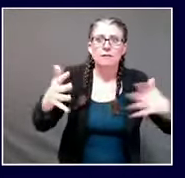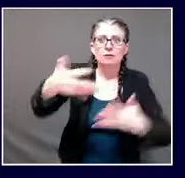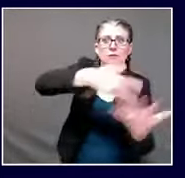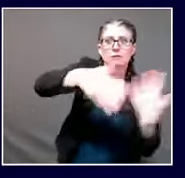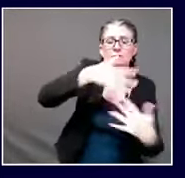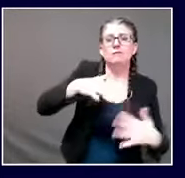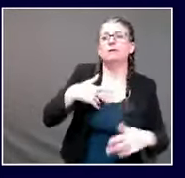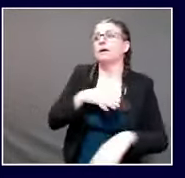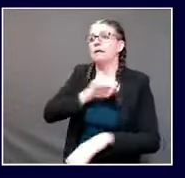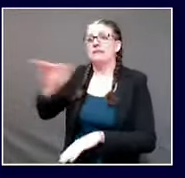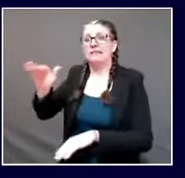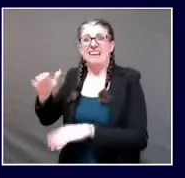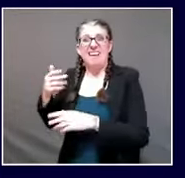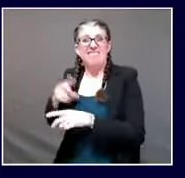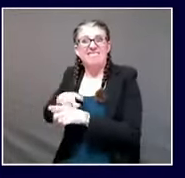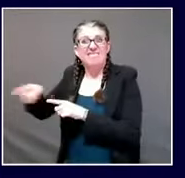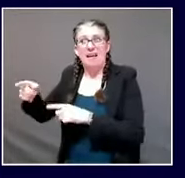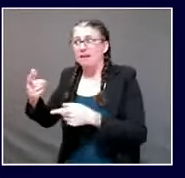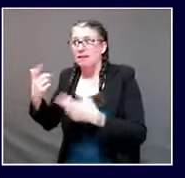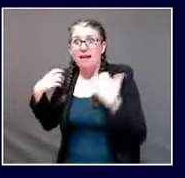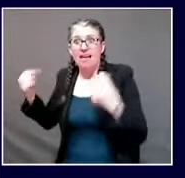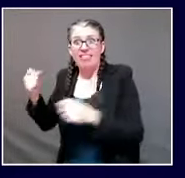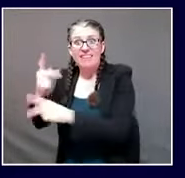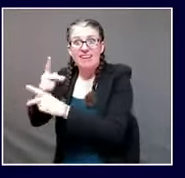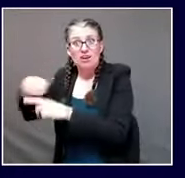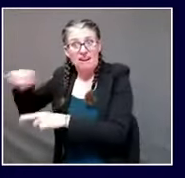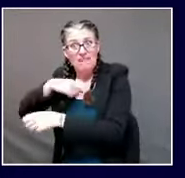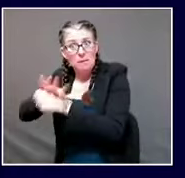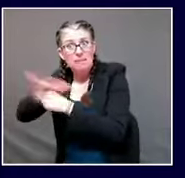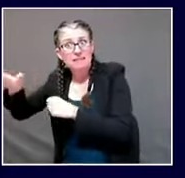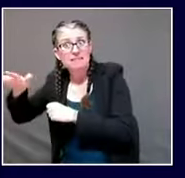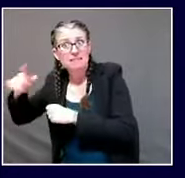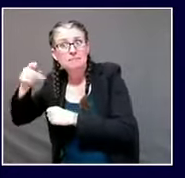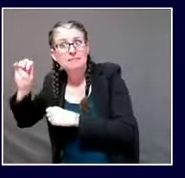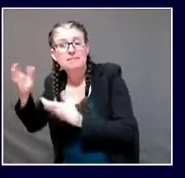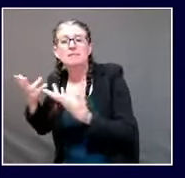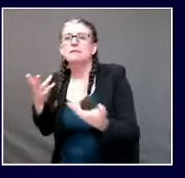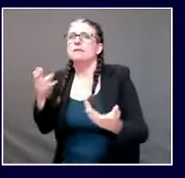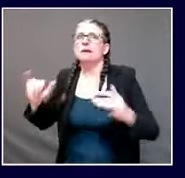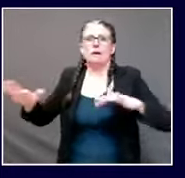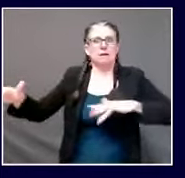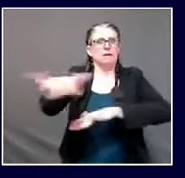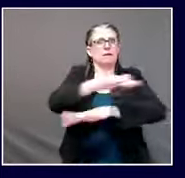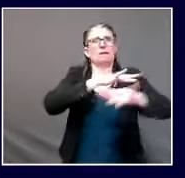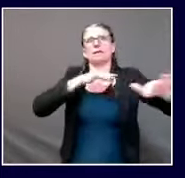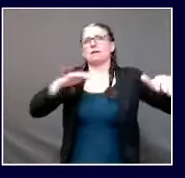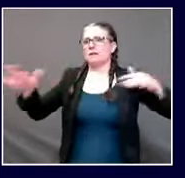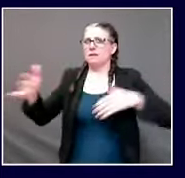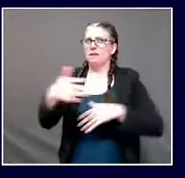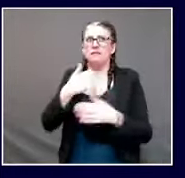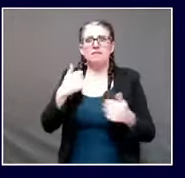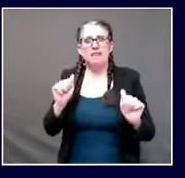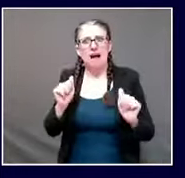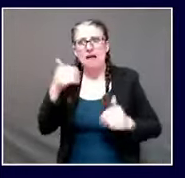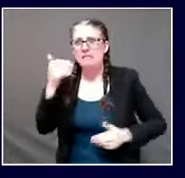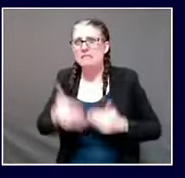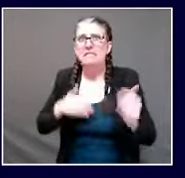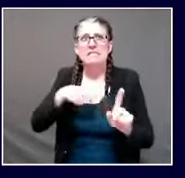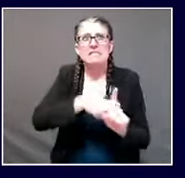reducing any possible transmission, as well as keeping those who have been tested as positive, as safe as possible.